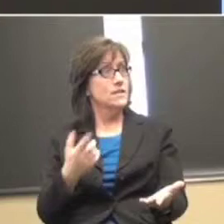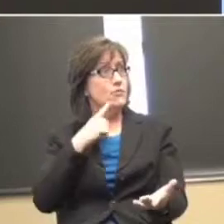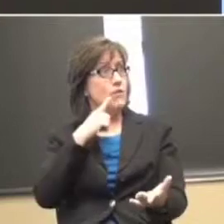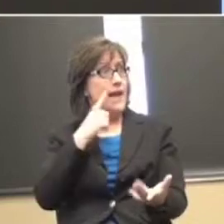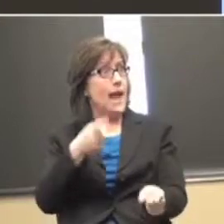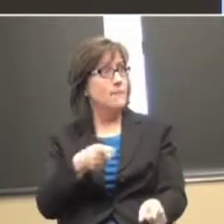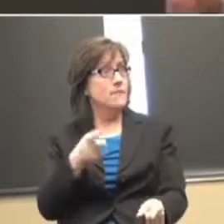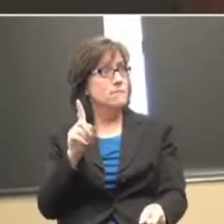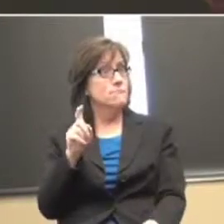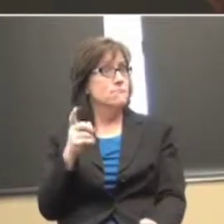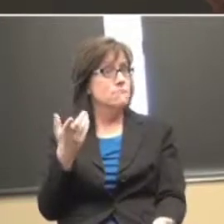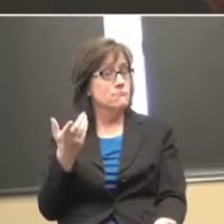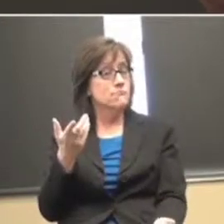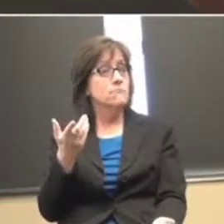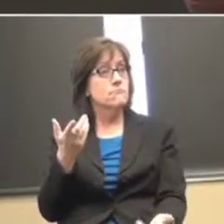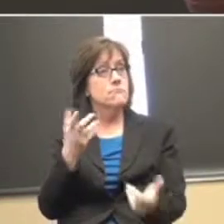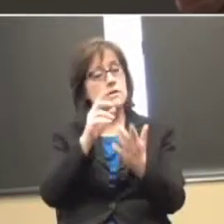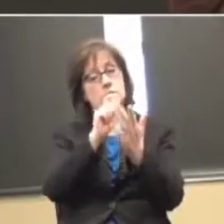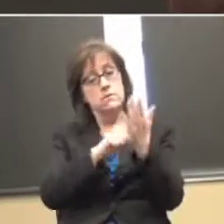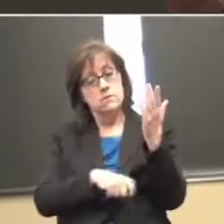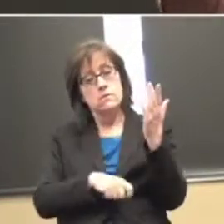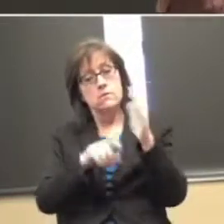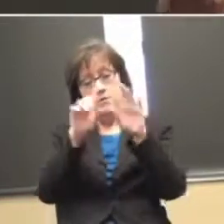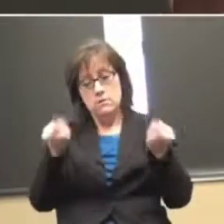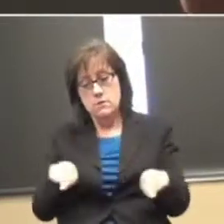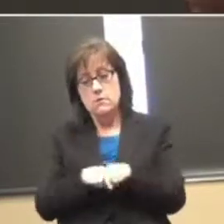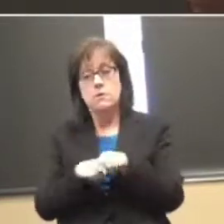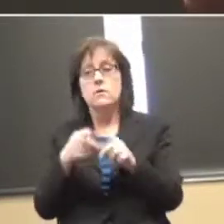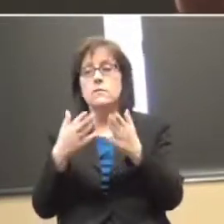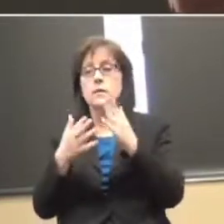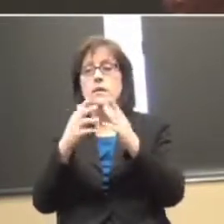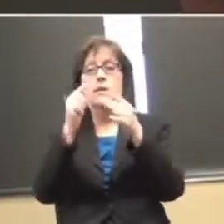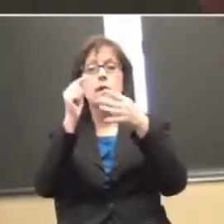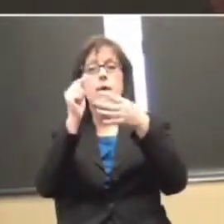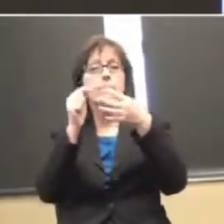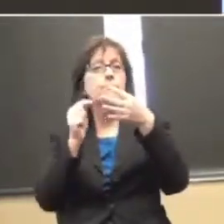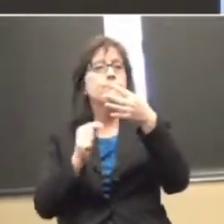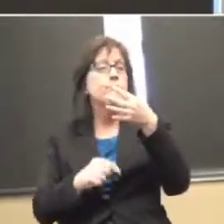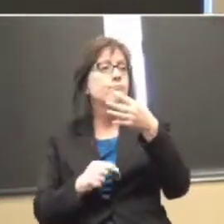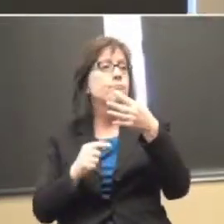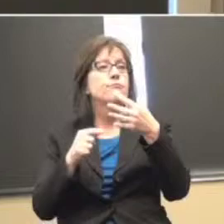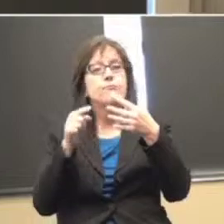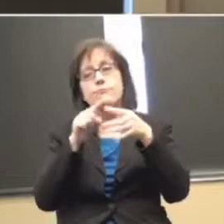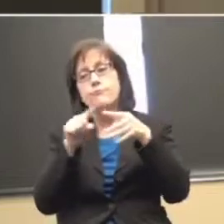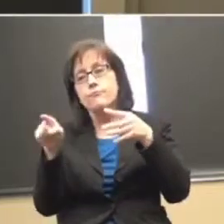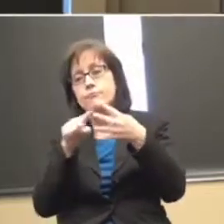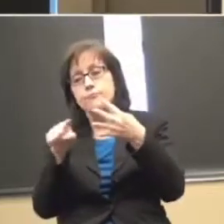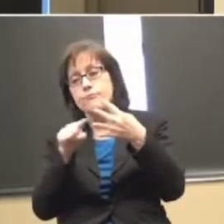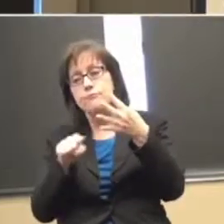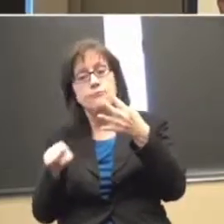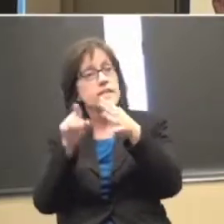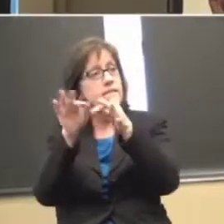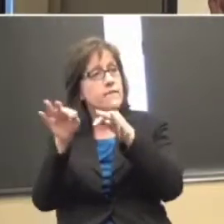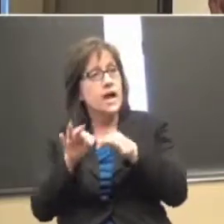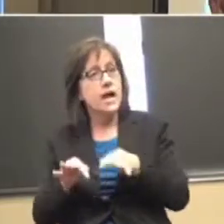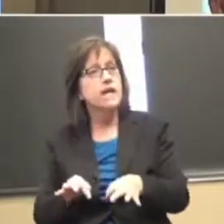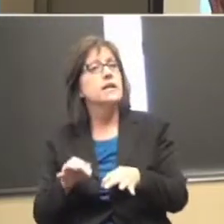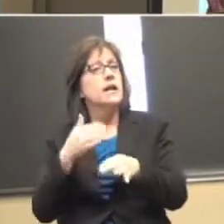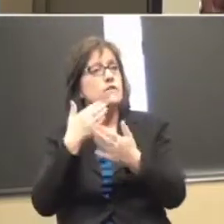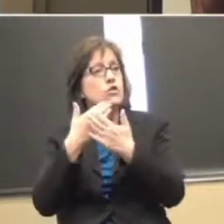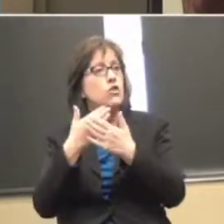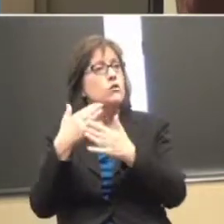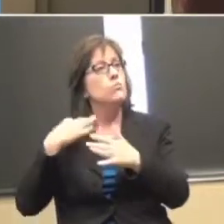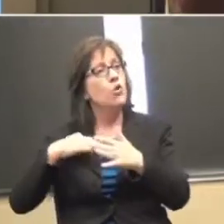All right. So I've got a thing on the form. Maybe I've got a couple of little bullet points under there in terms of are they operationally defined? Do we have a good point metric? Do people